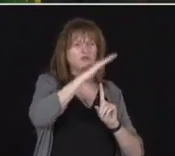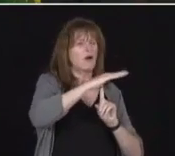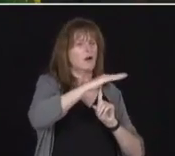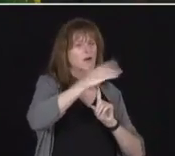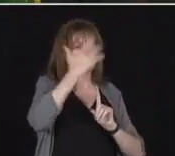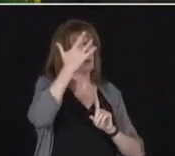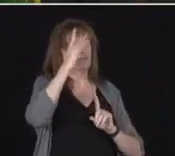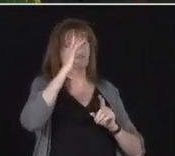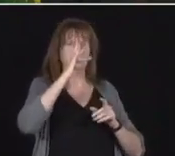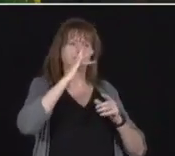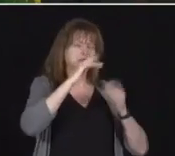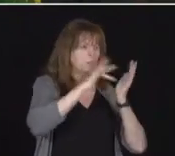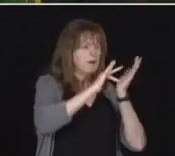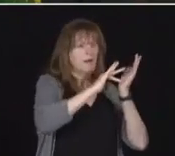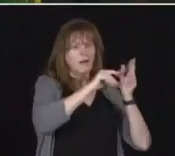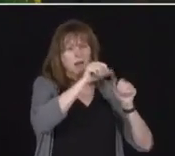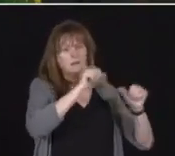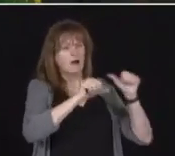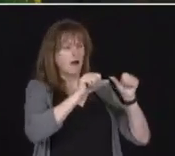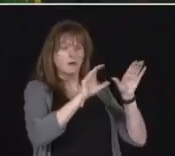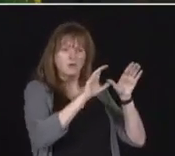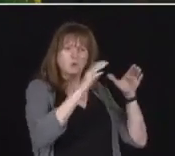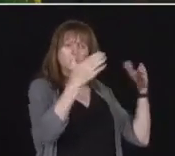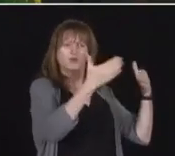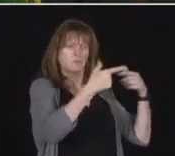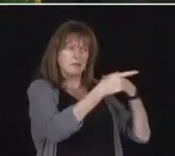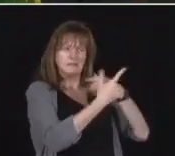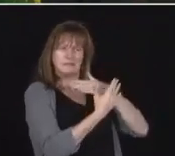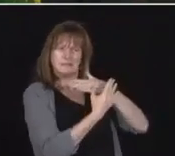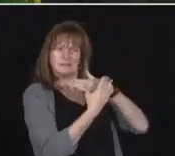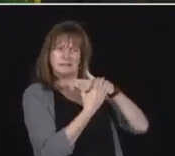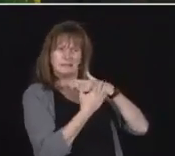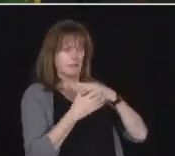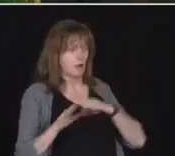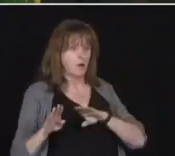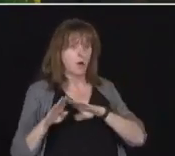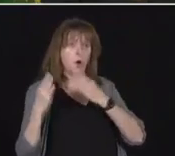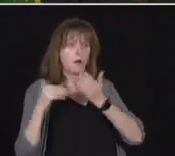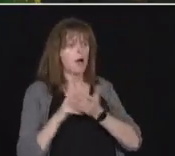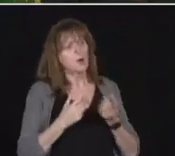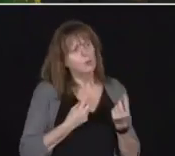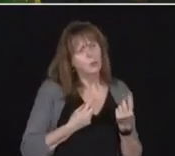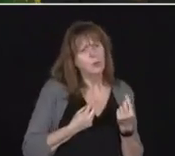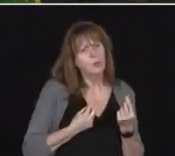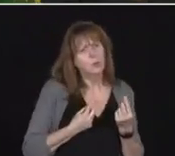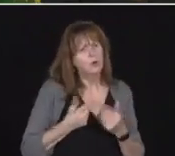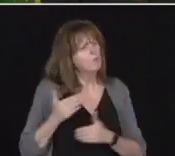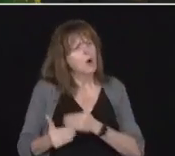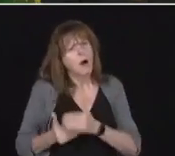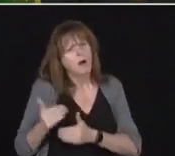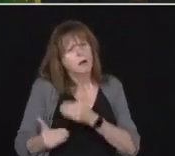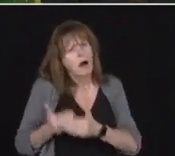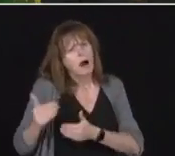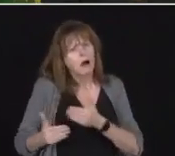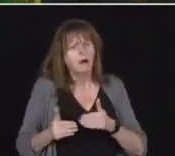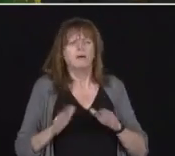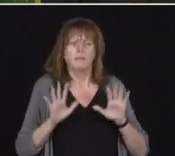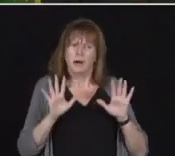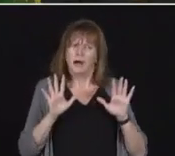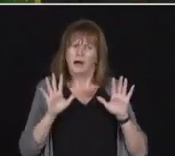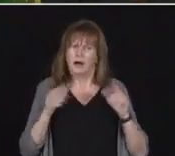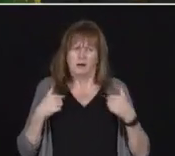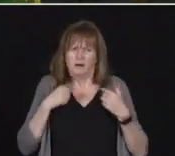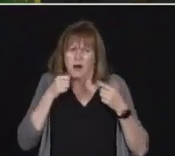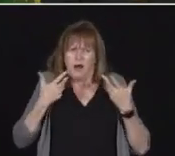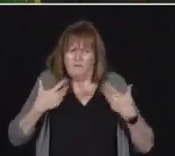that's informing cabinet on how to reopen, what those protocols should look like. I don't want to get ahead of that process because to be fair, we're continuing to consult. Not